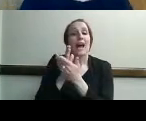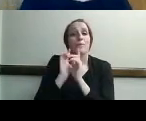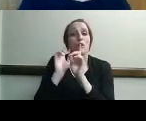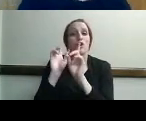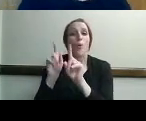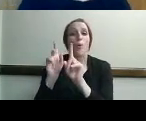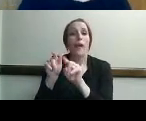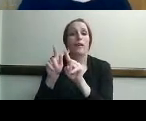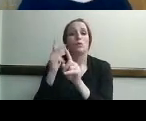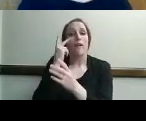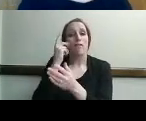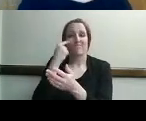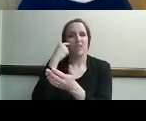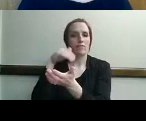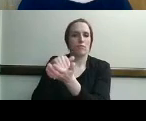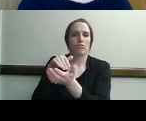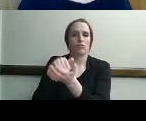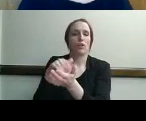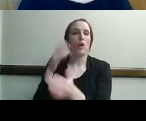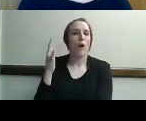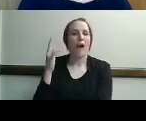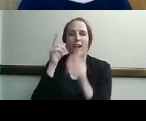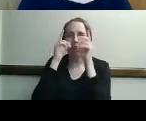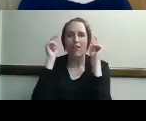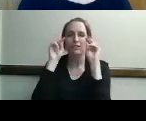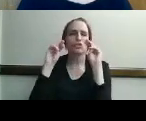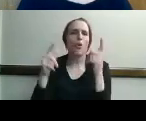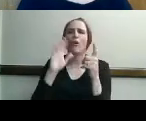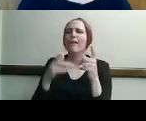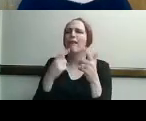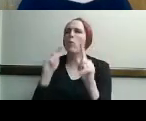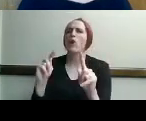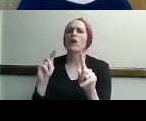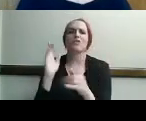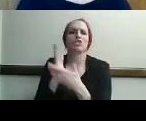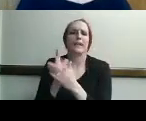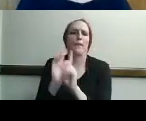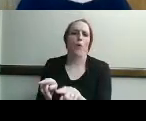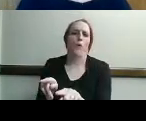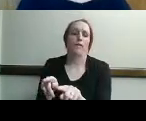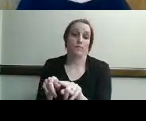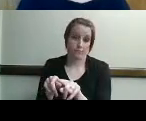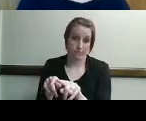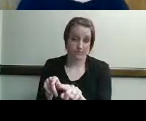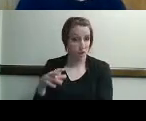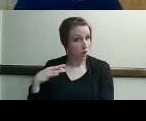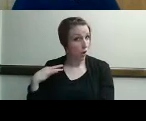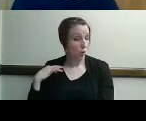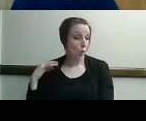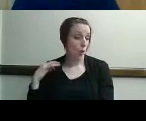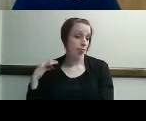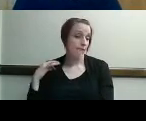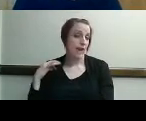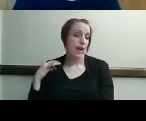years ago because her glasses were no longer working for her does she qualify why